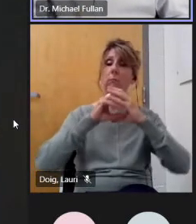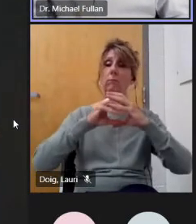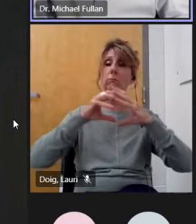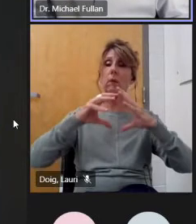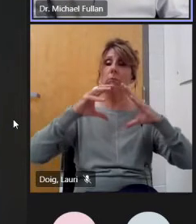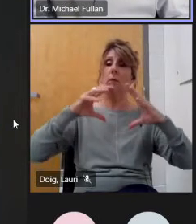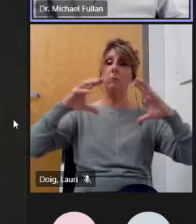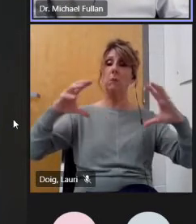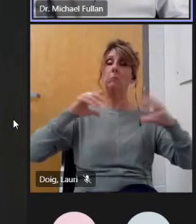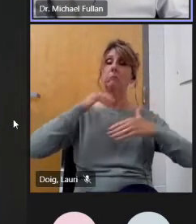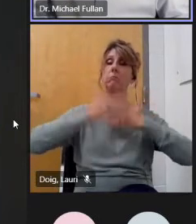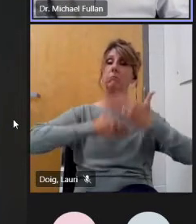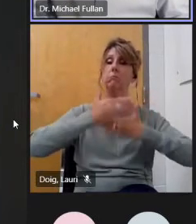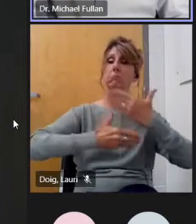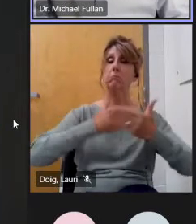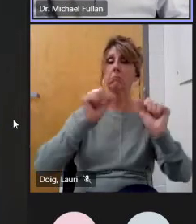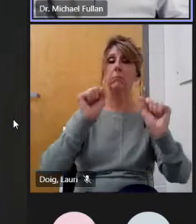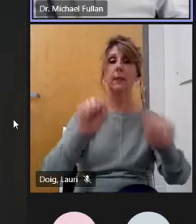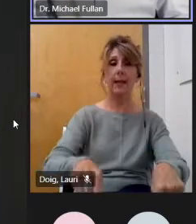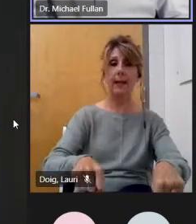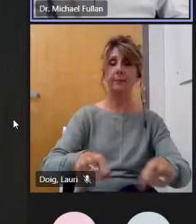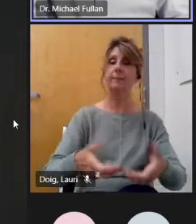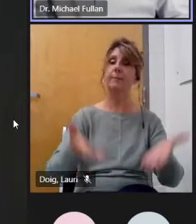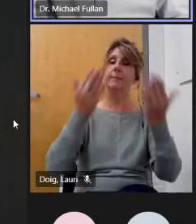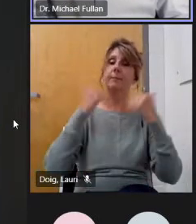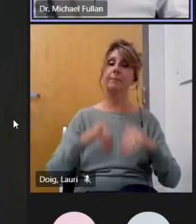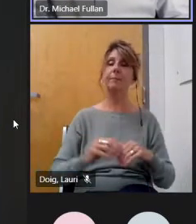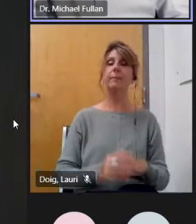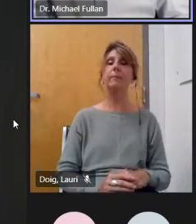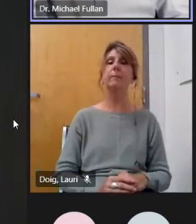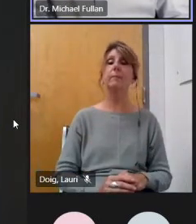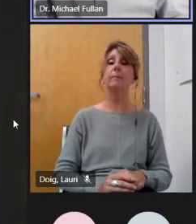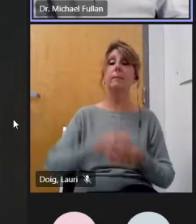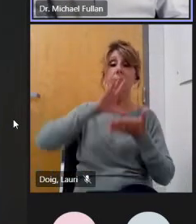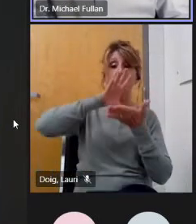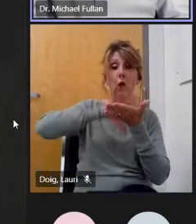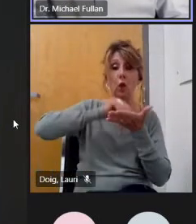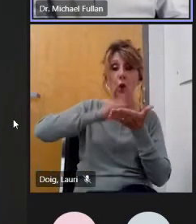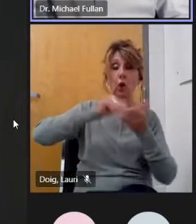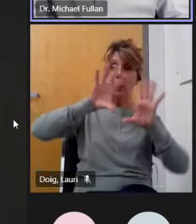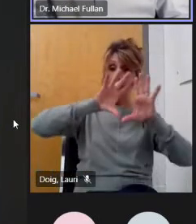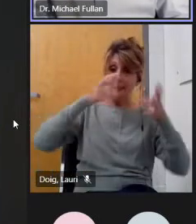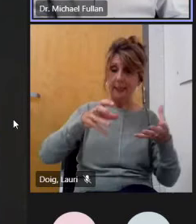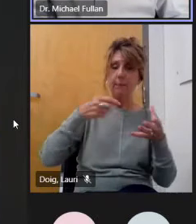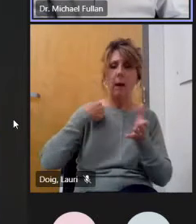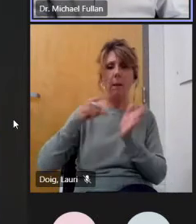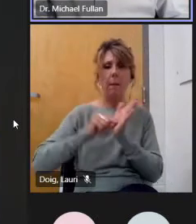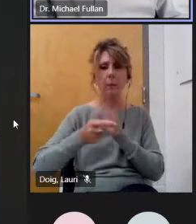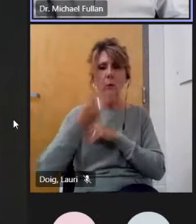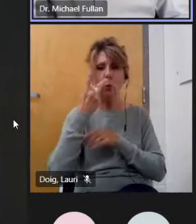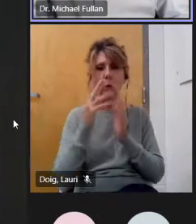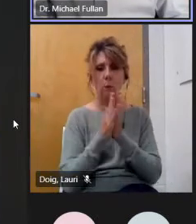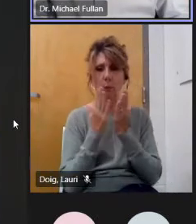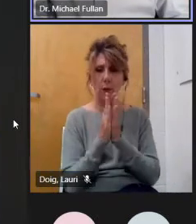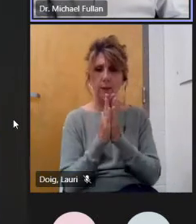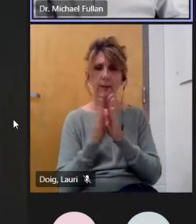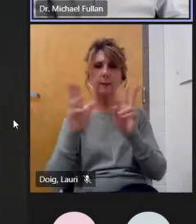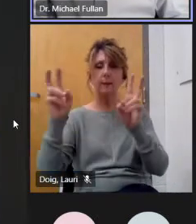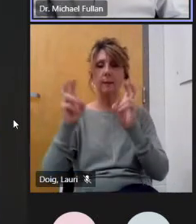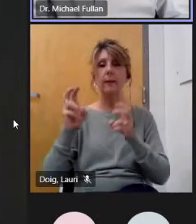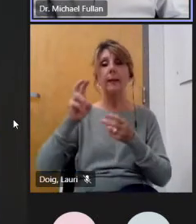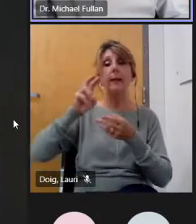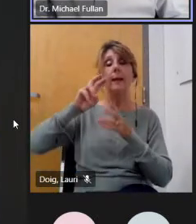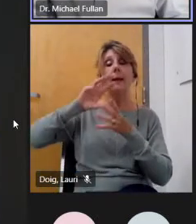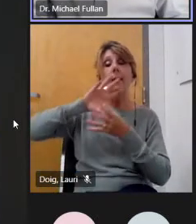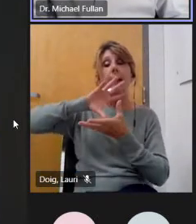learning and transforming practice if you read we have two books on deep learning one is called deep learning engage the world